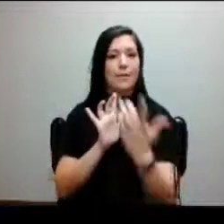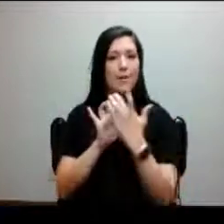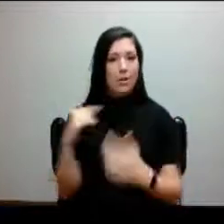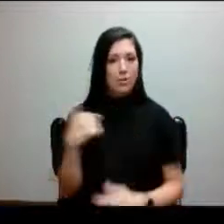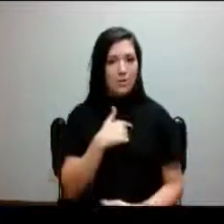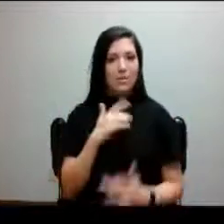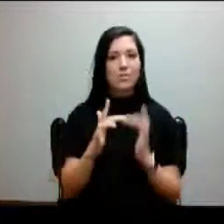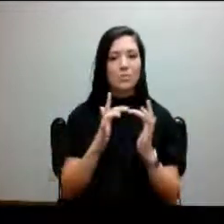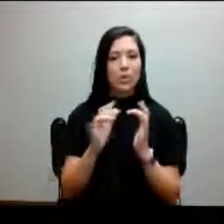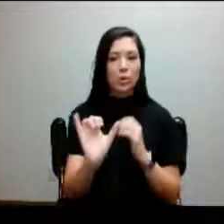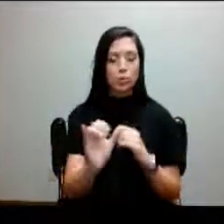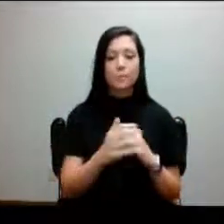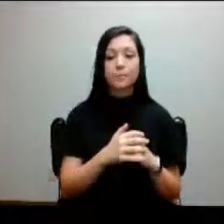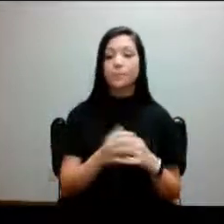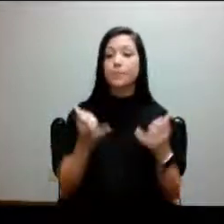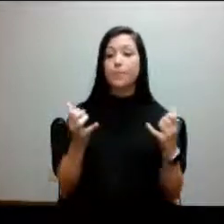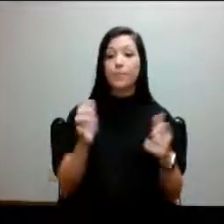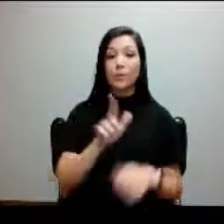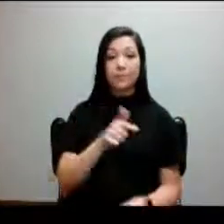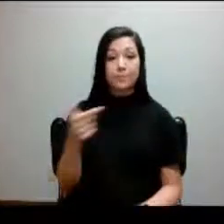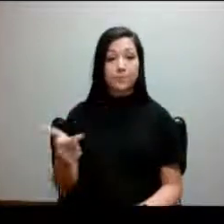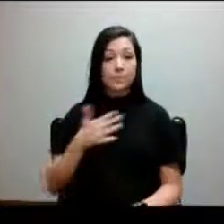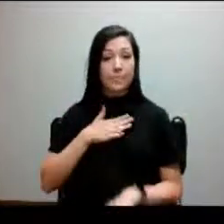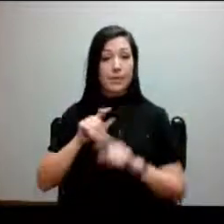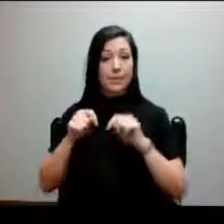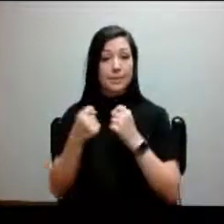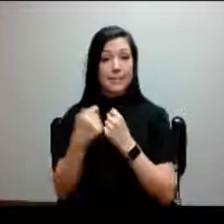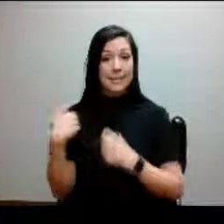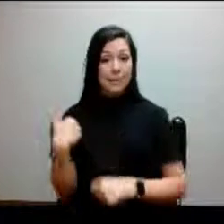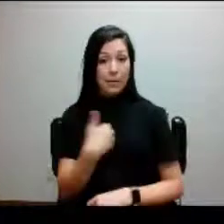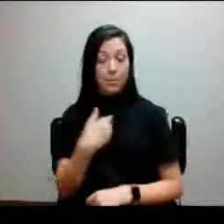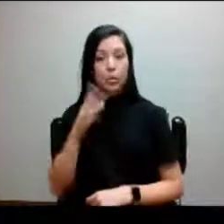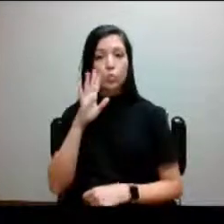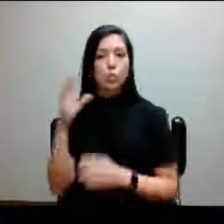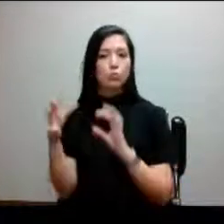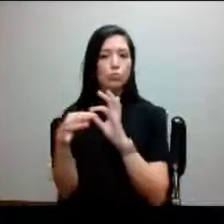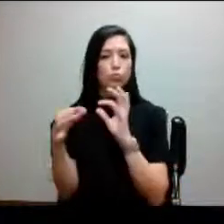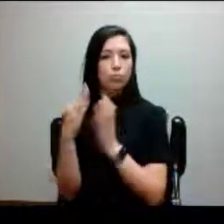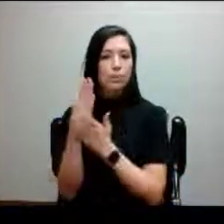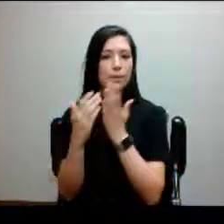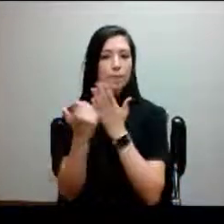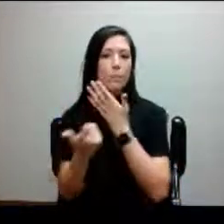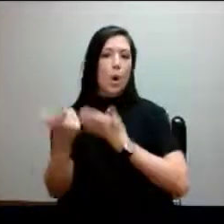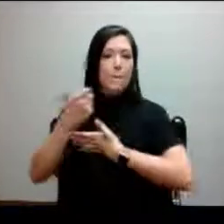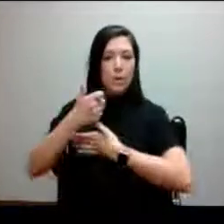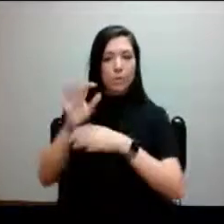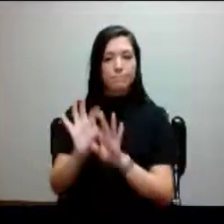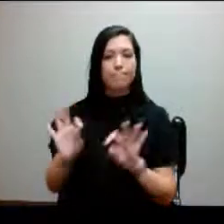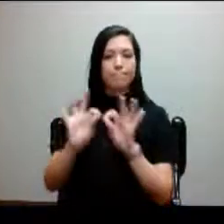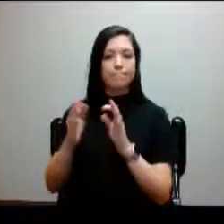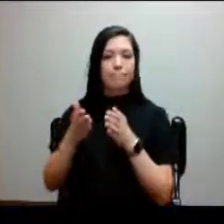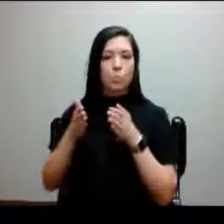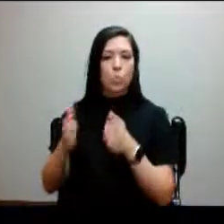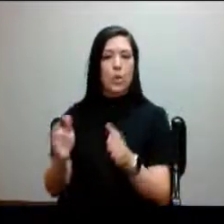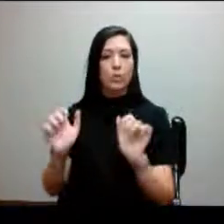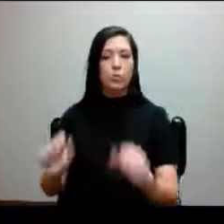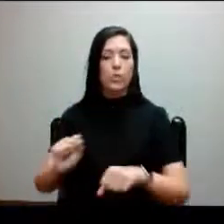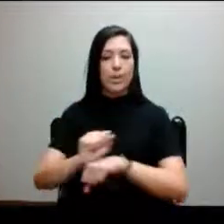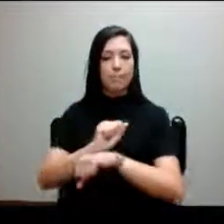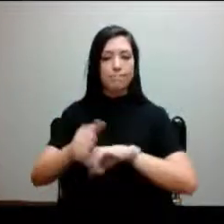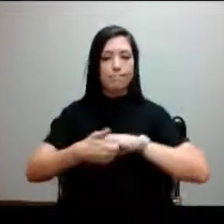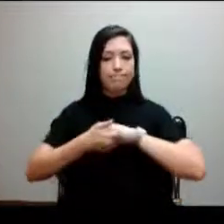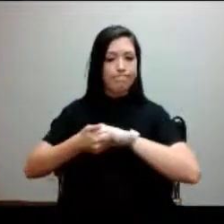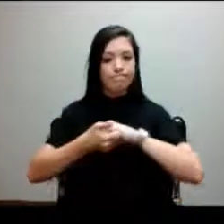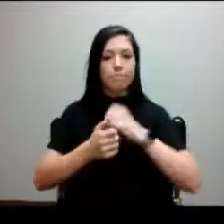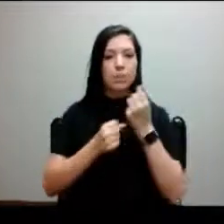further ado, I'm going to turn it over to my team members to review some of the primary and critical ways that we can work together to support,